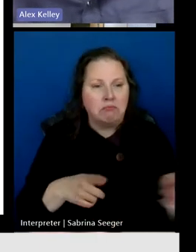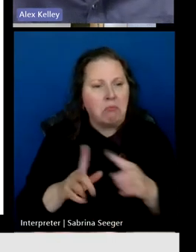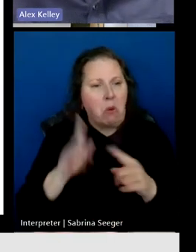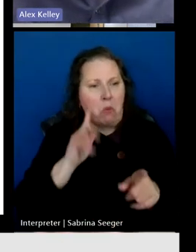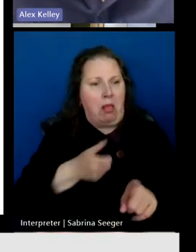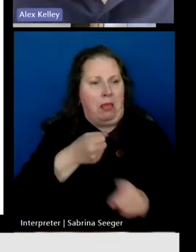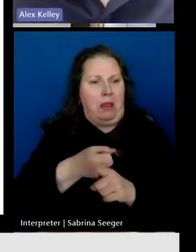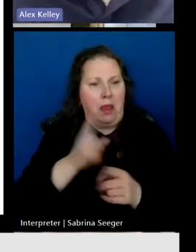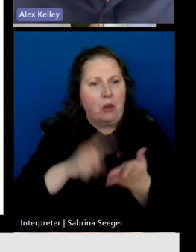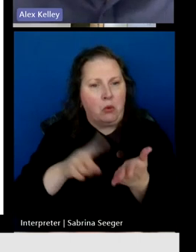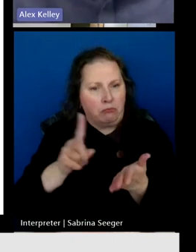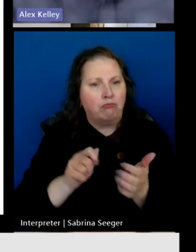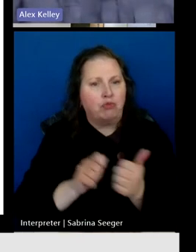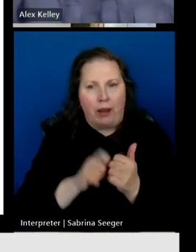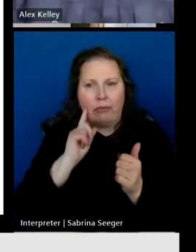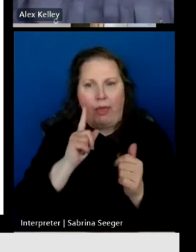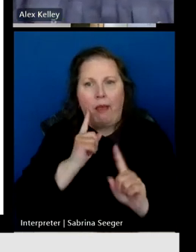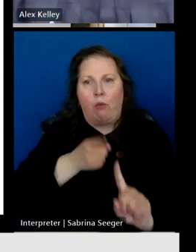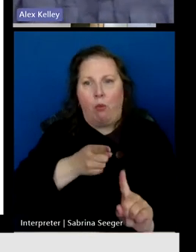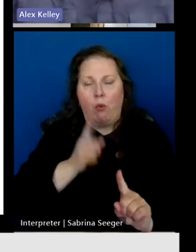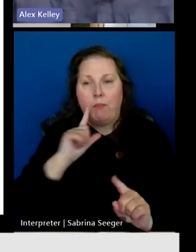to meet that goal by 2029.